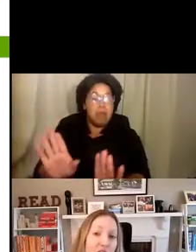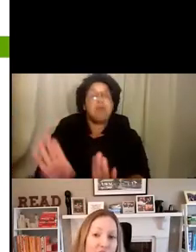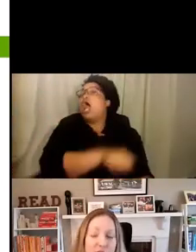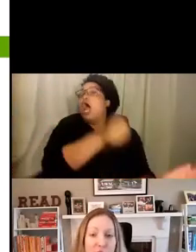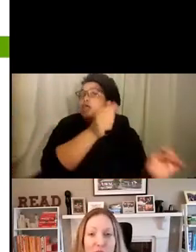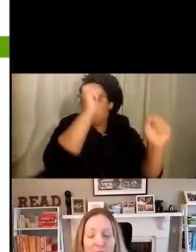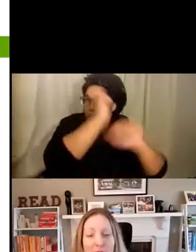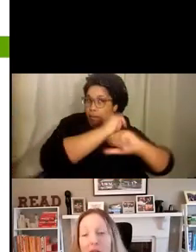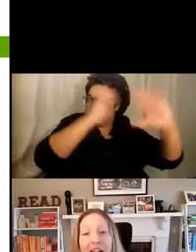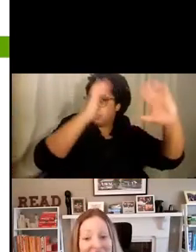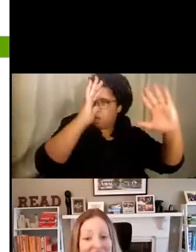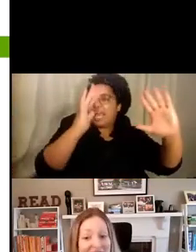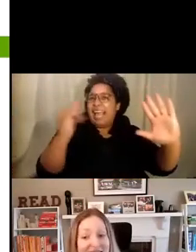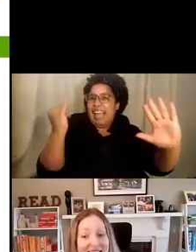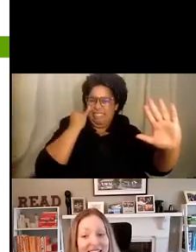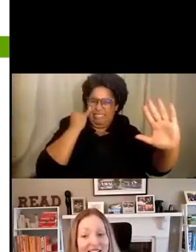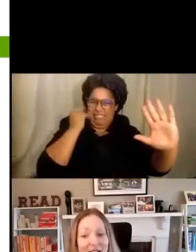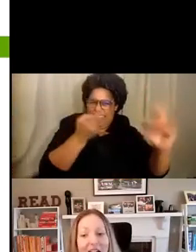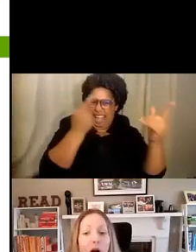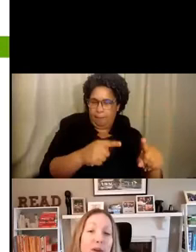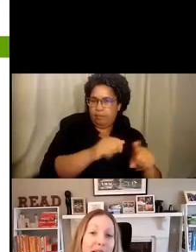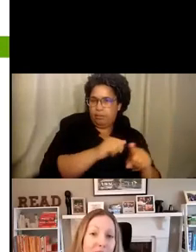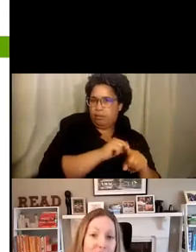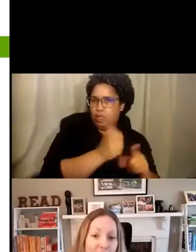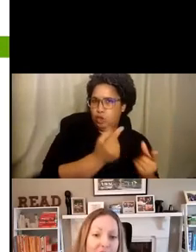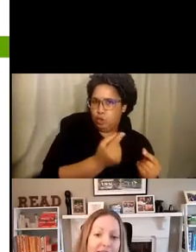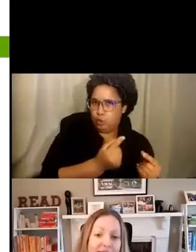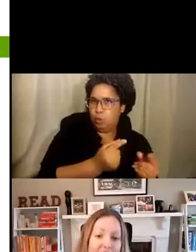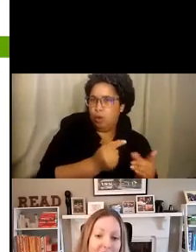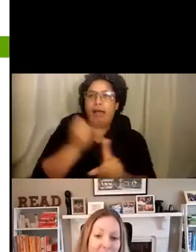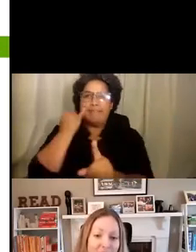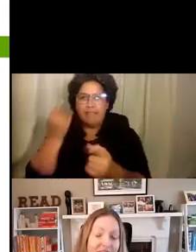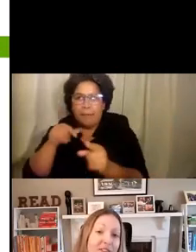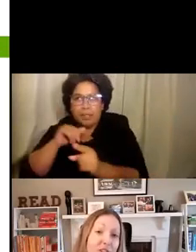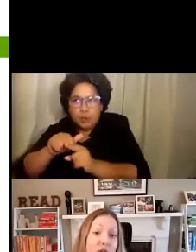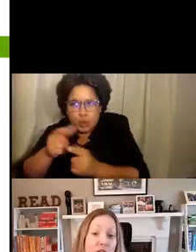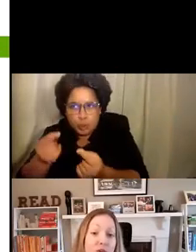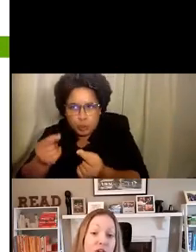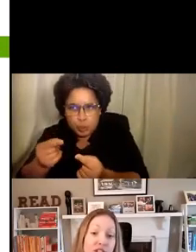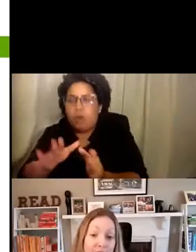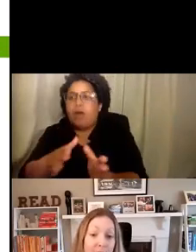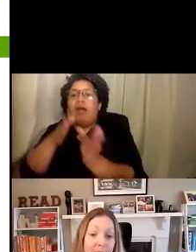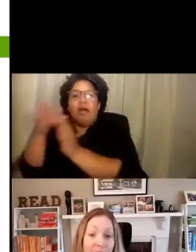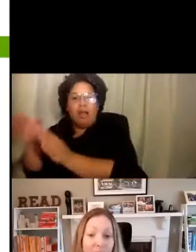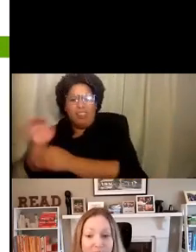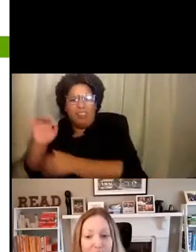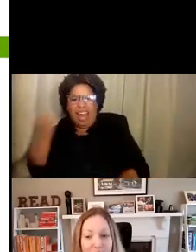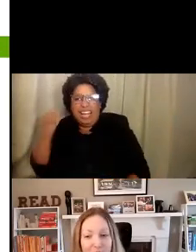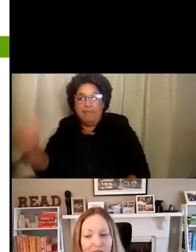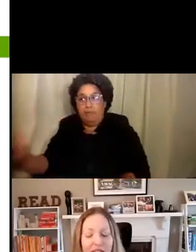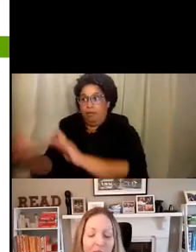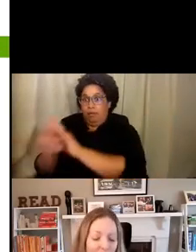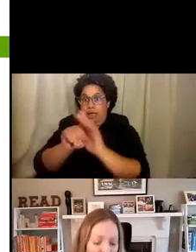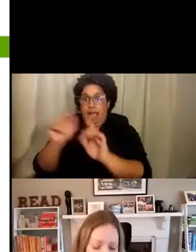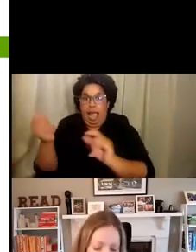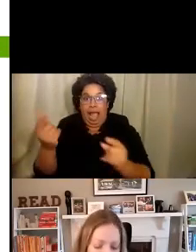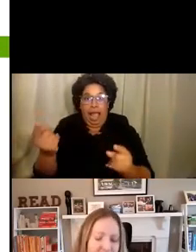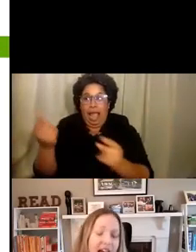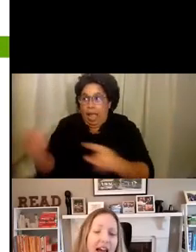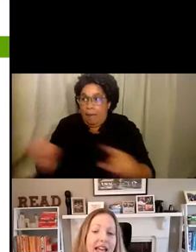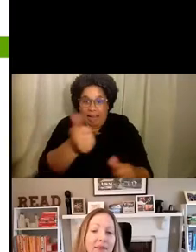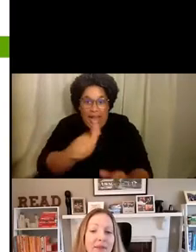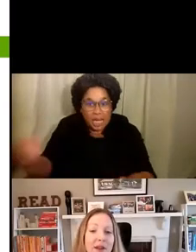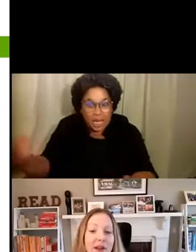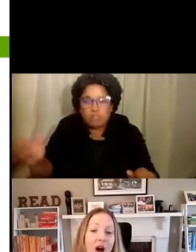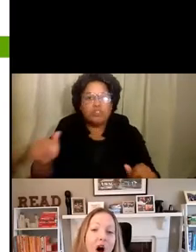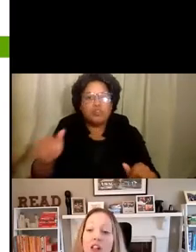and rehearse or practice how we might respond if those futures come about. Most